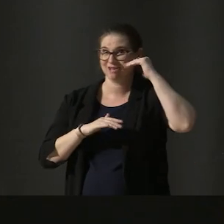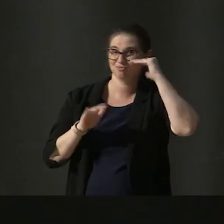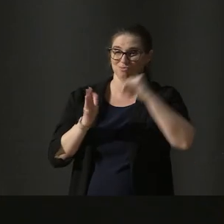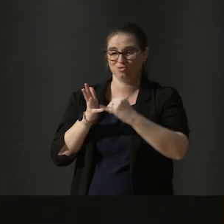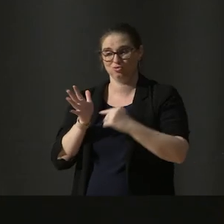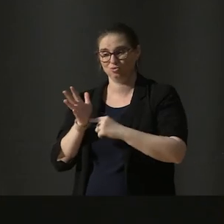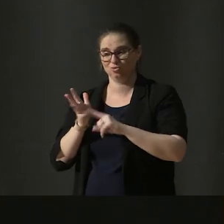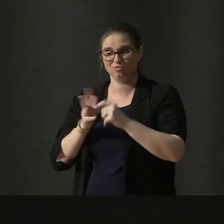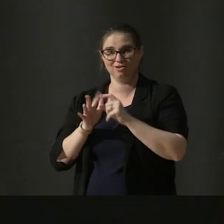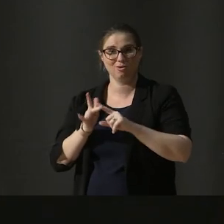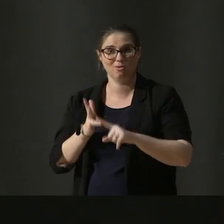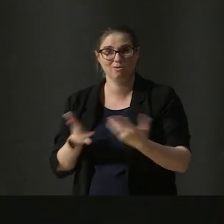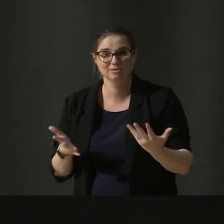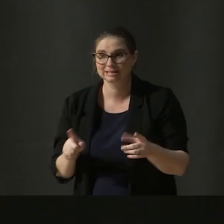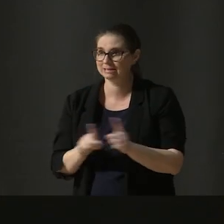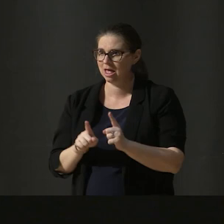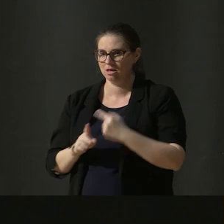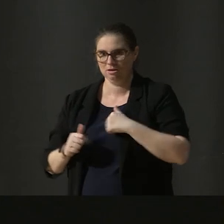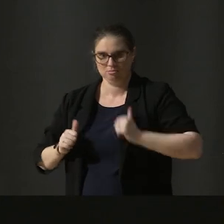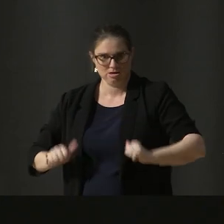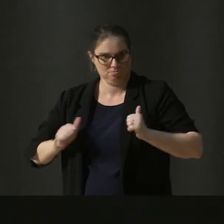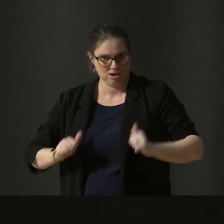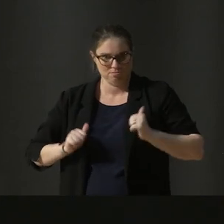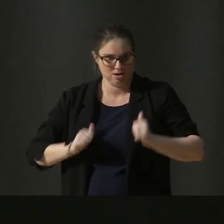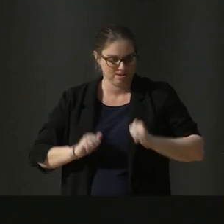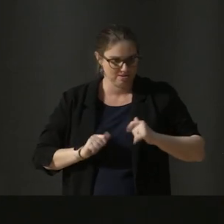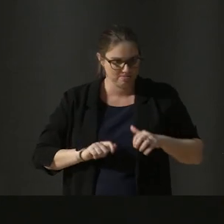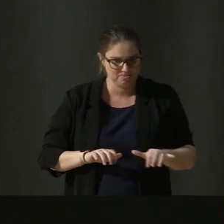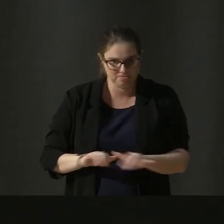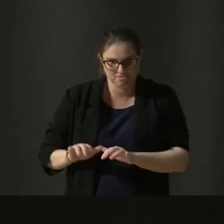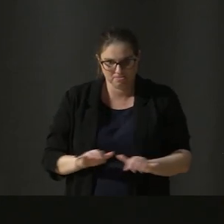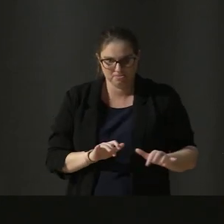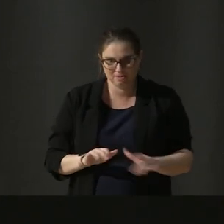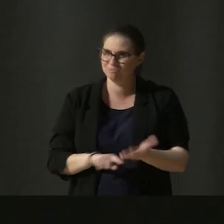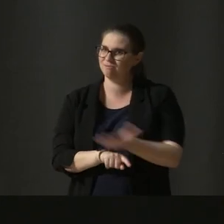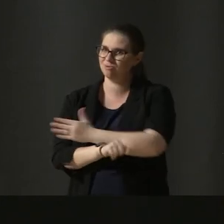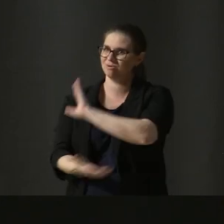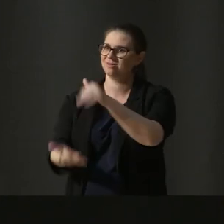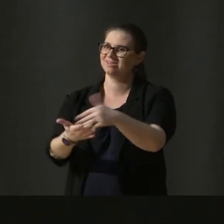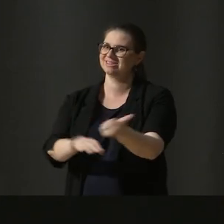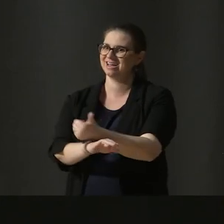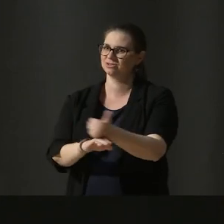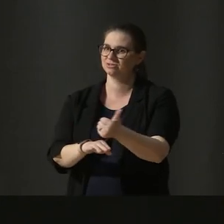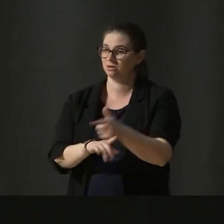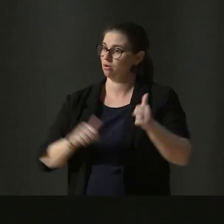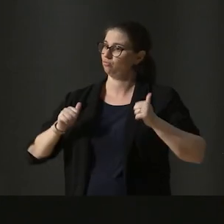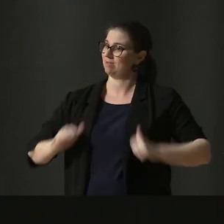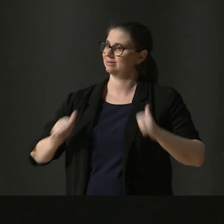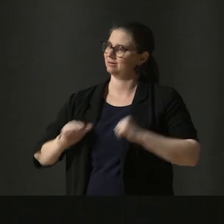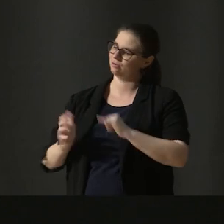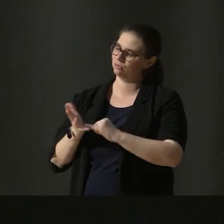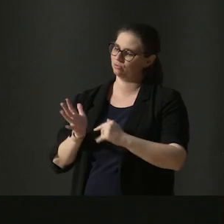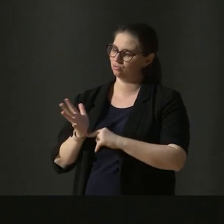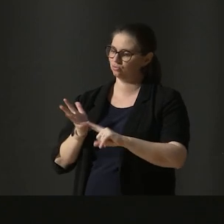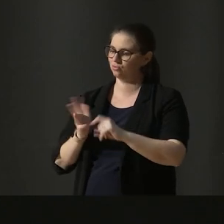It's the same magic that makes exams and performances possible in the first place. The practice studio is and has